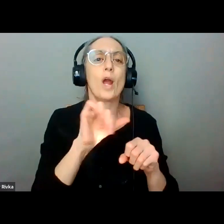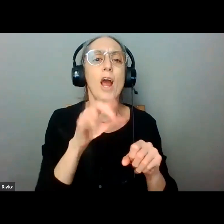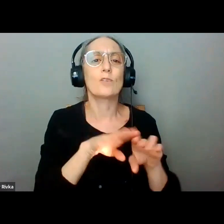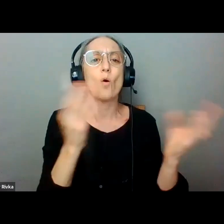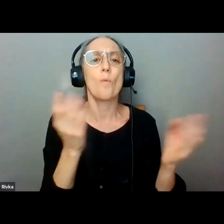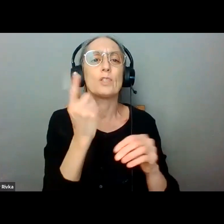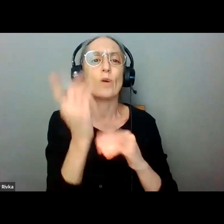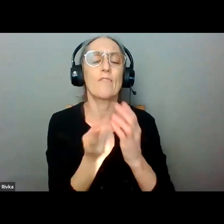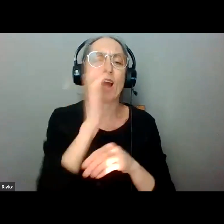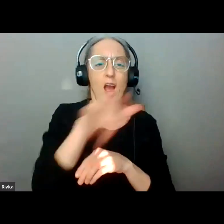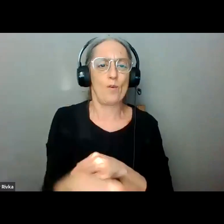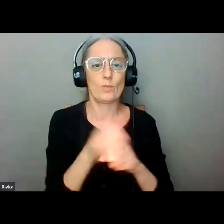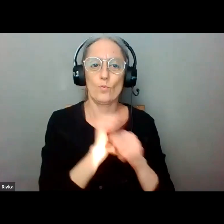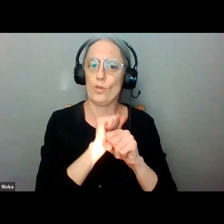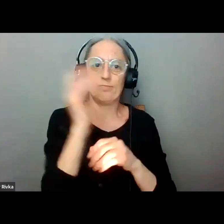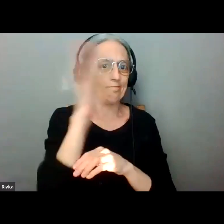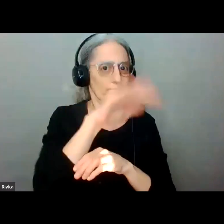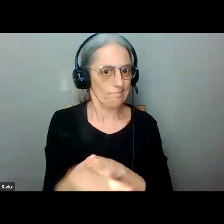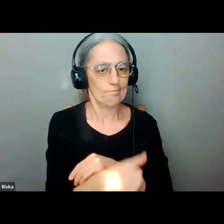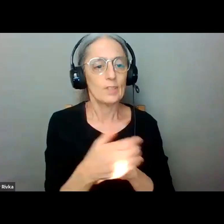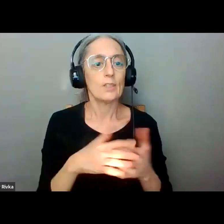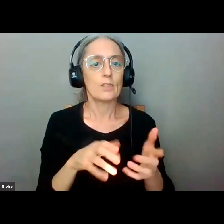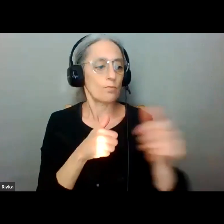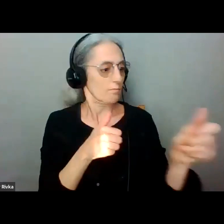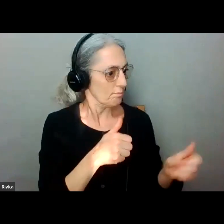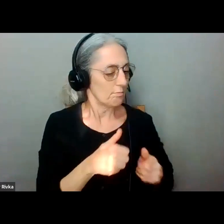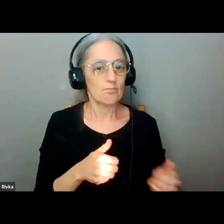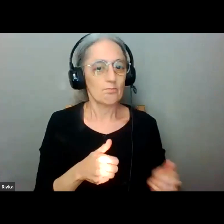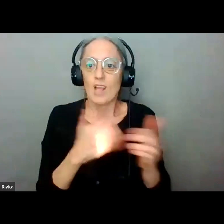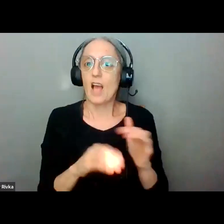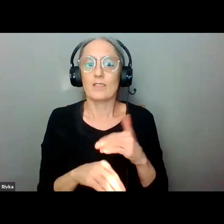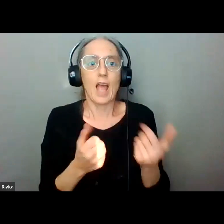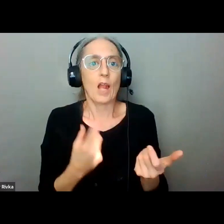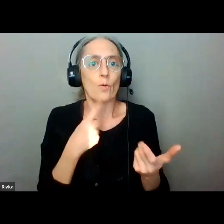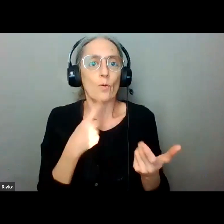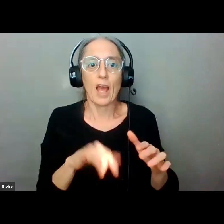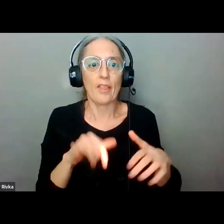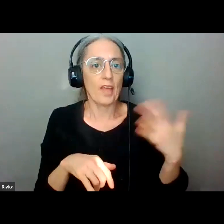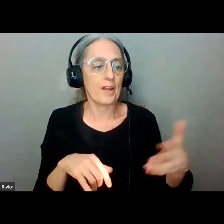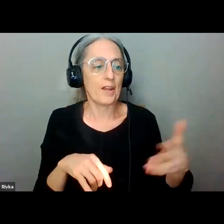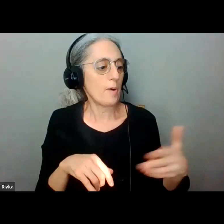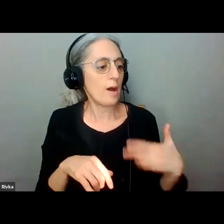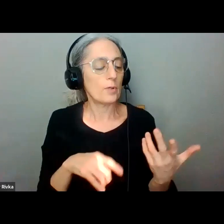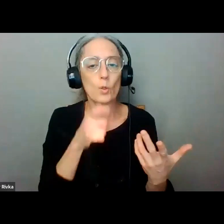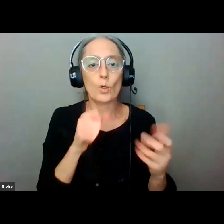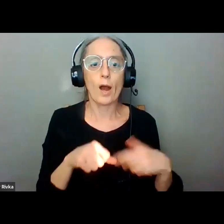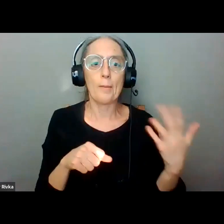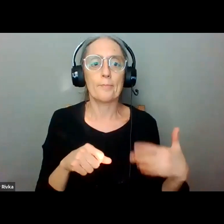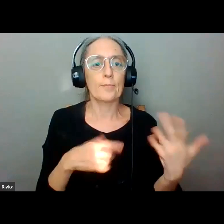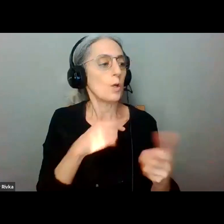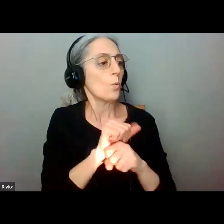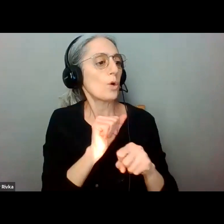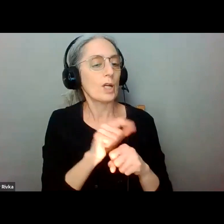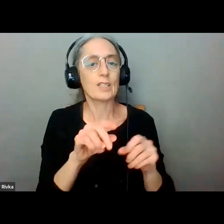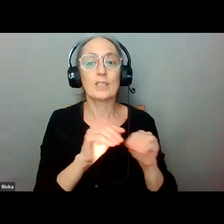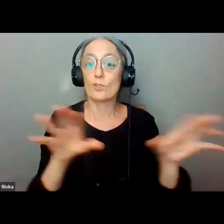that access there we have that access for anybody that that that is willing and able to work at at the uh at these distribution